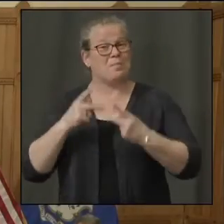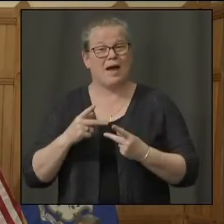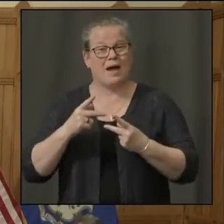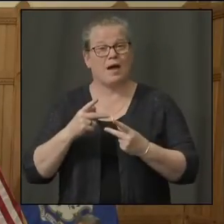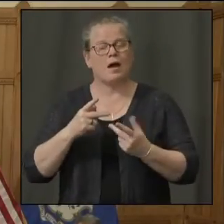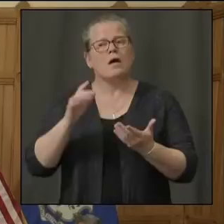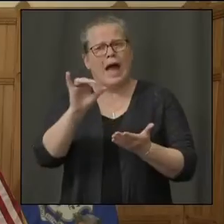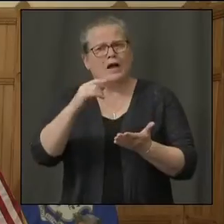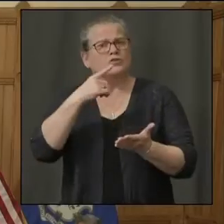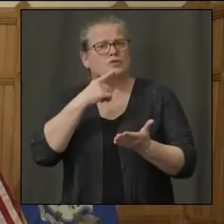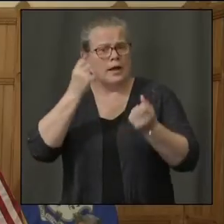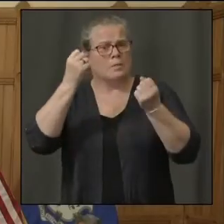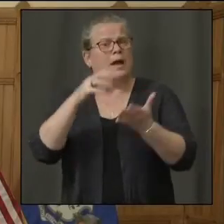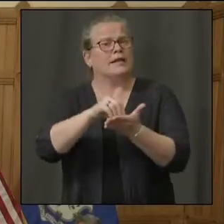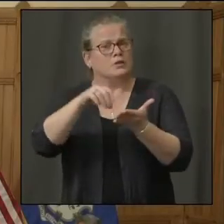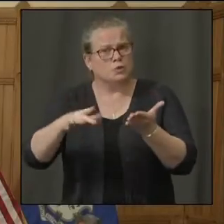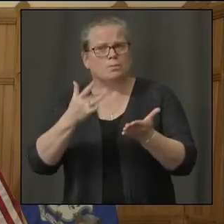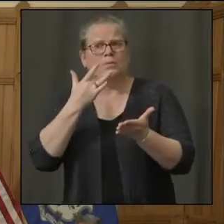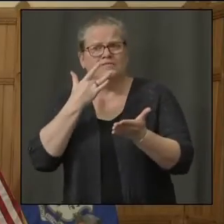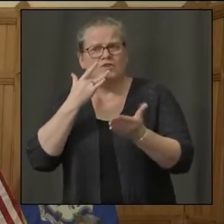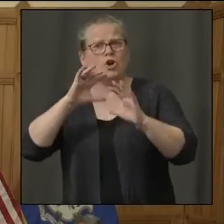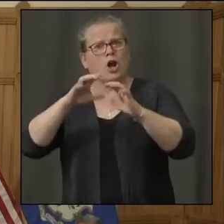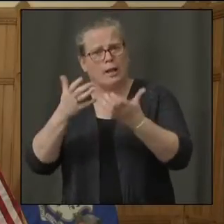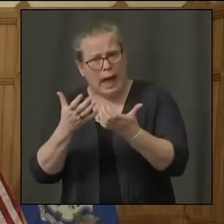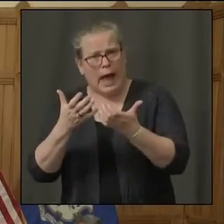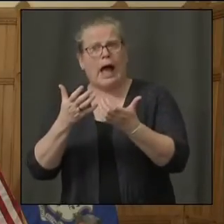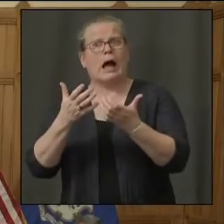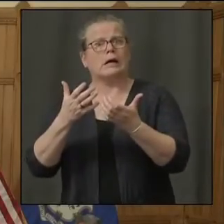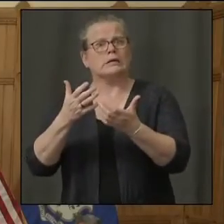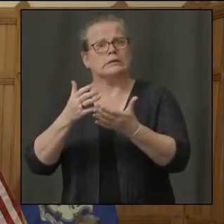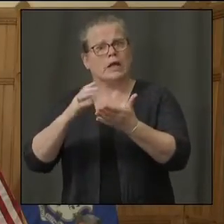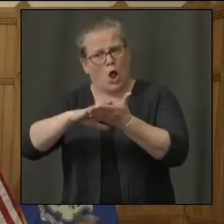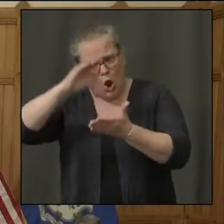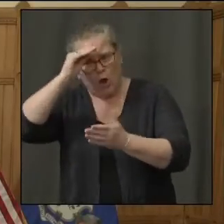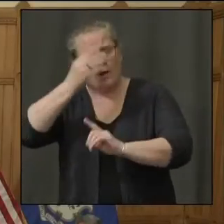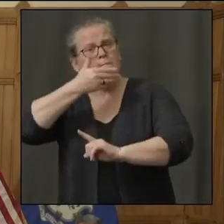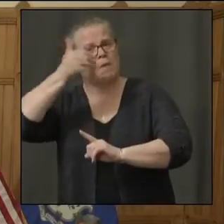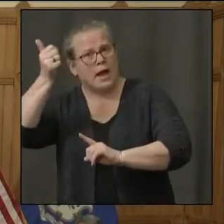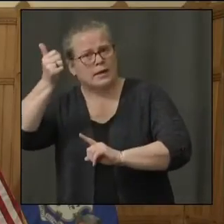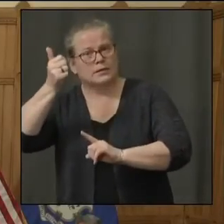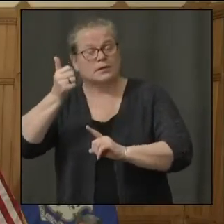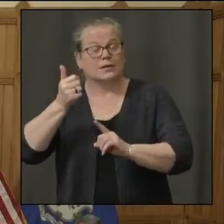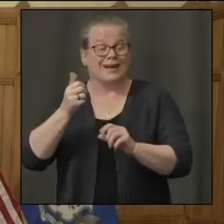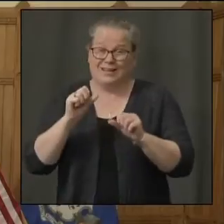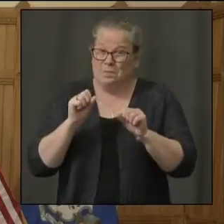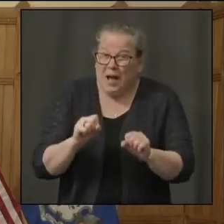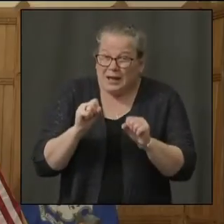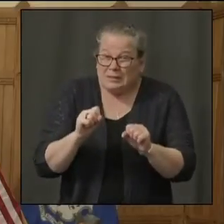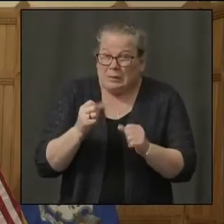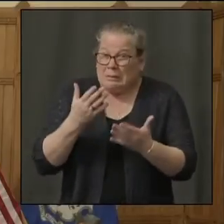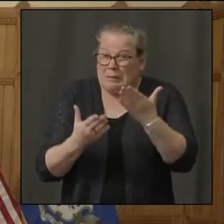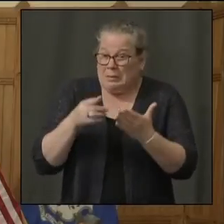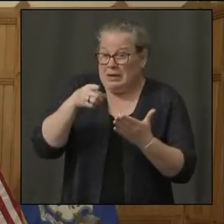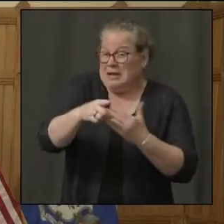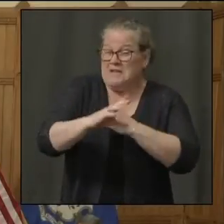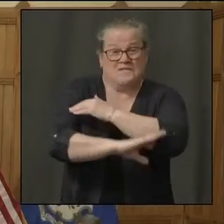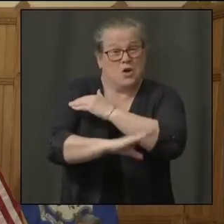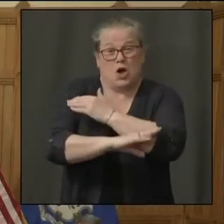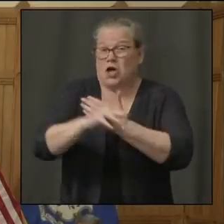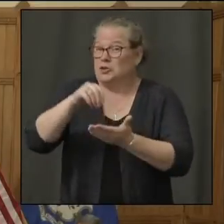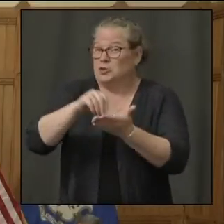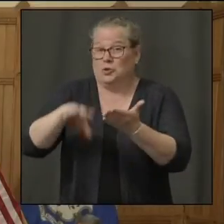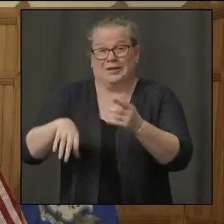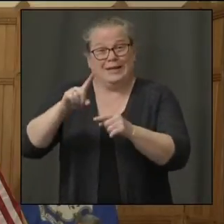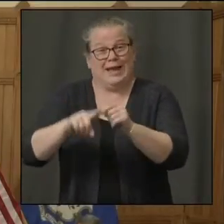and learn best in classroom settings, and there's a big possibility that won't happen even in the fall. For example, some